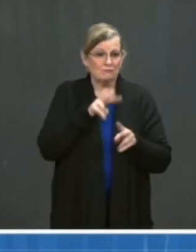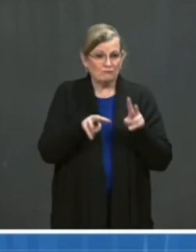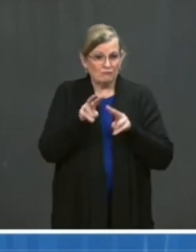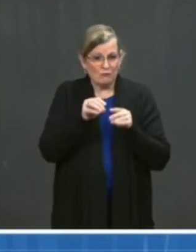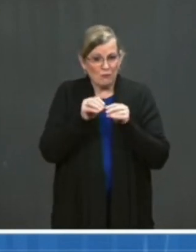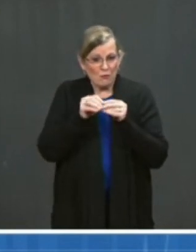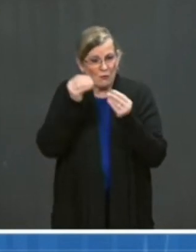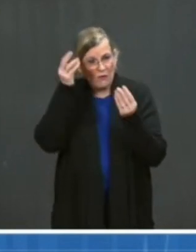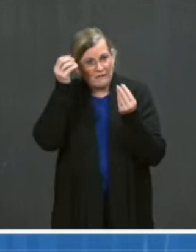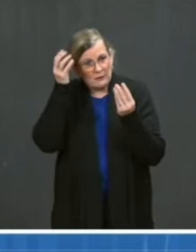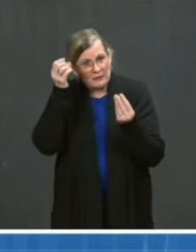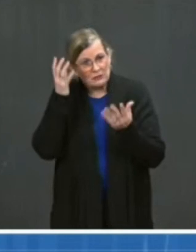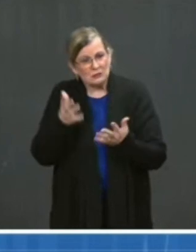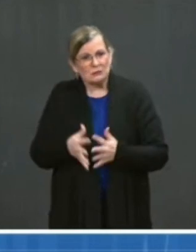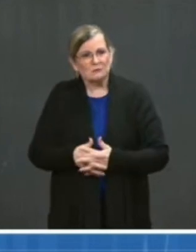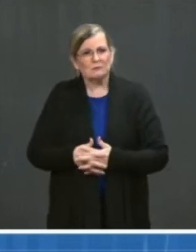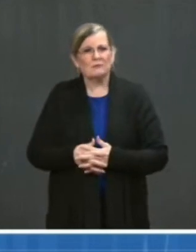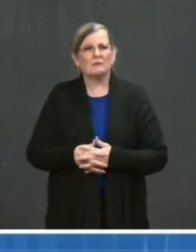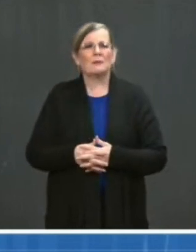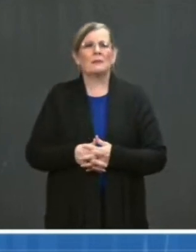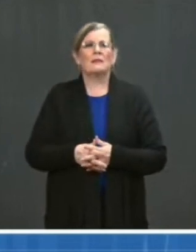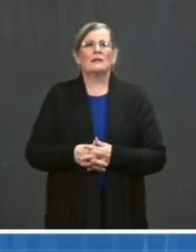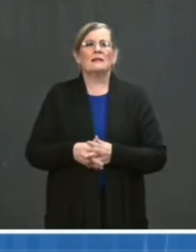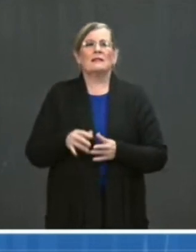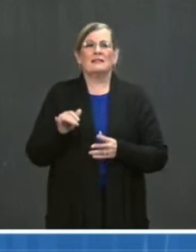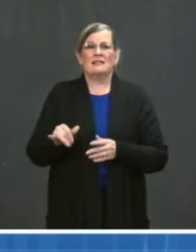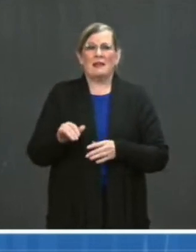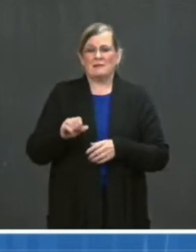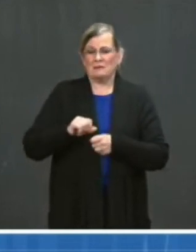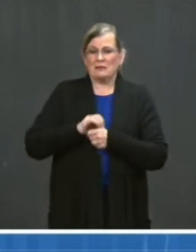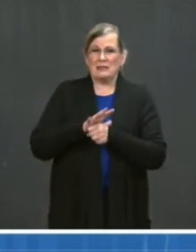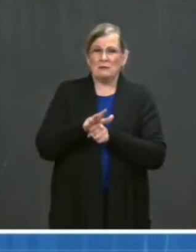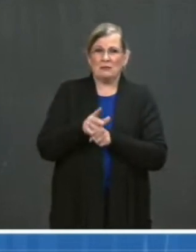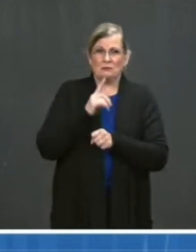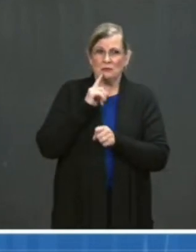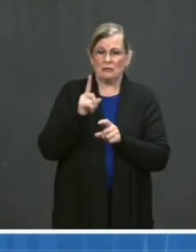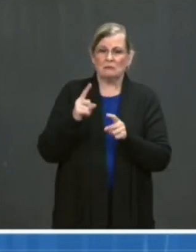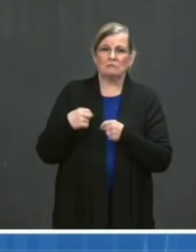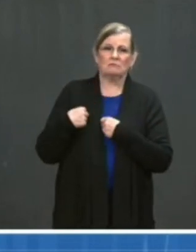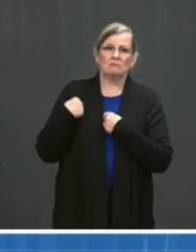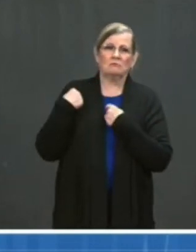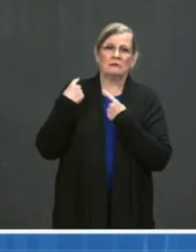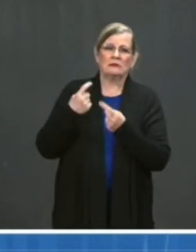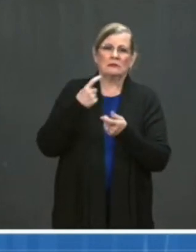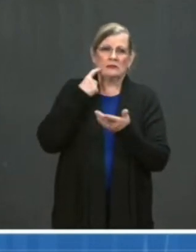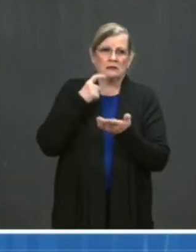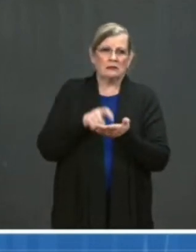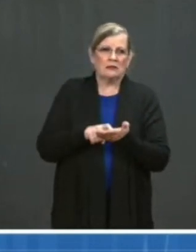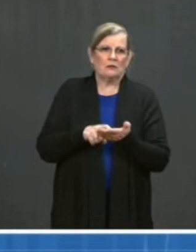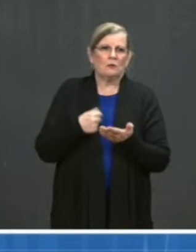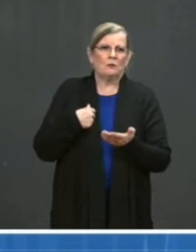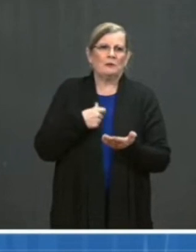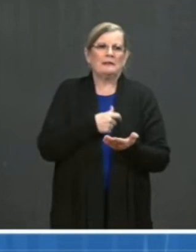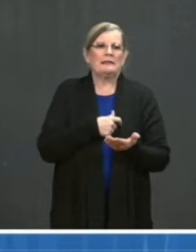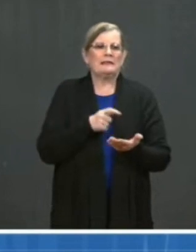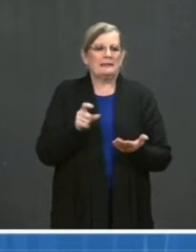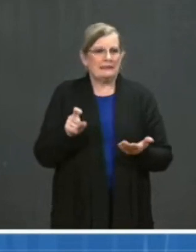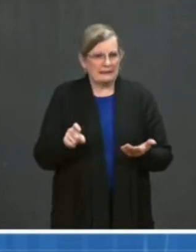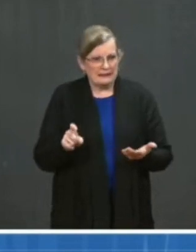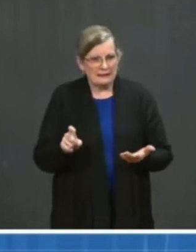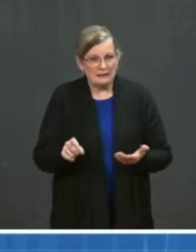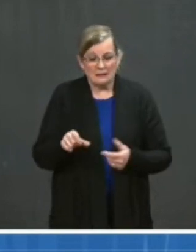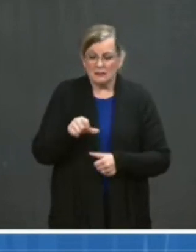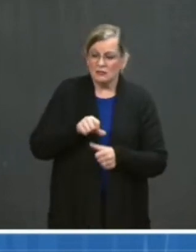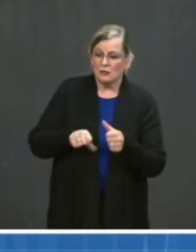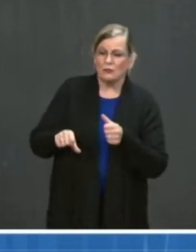caused, this pandemic has reminded us of a fundamental truth, that we need each other. And together, we have